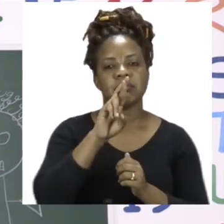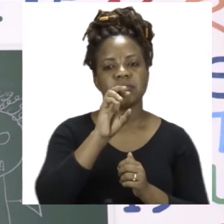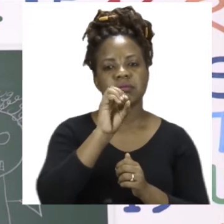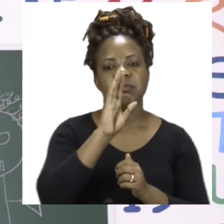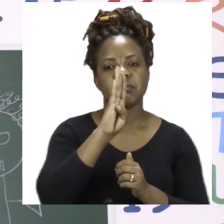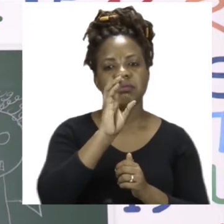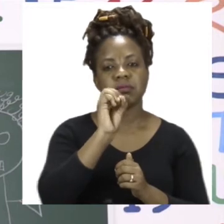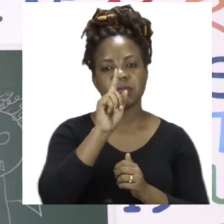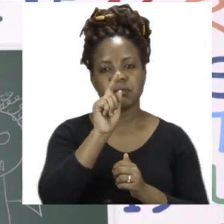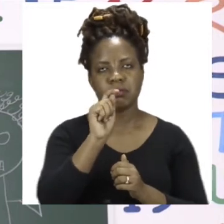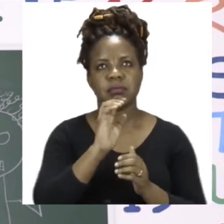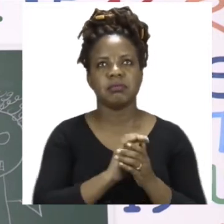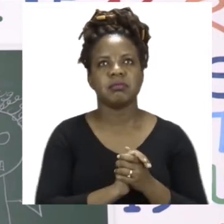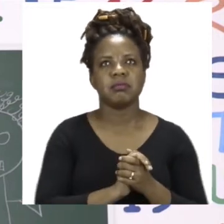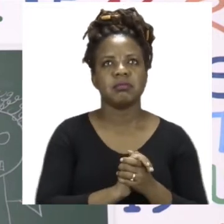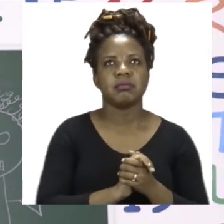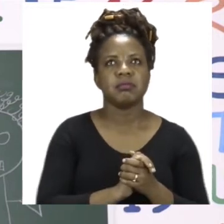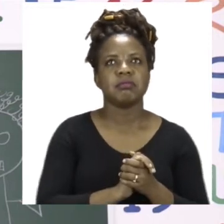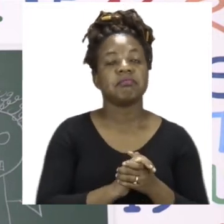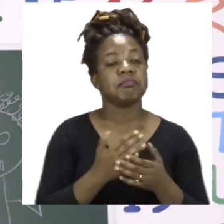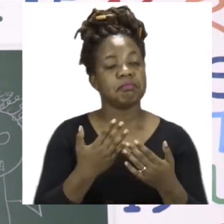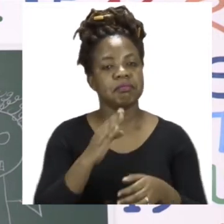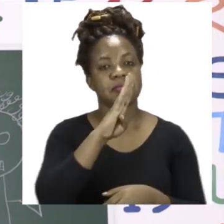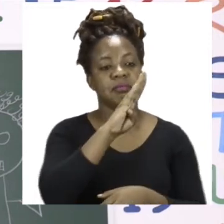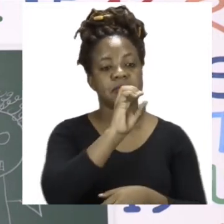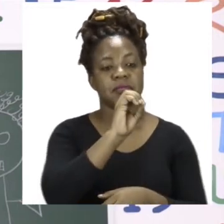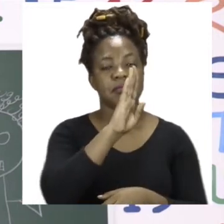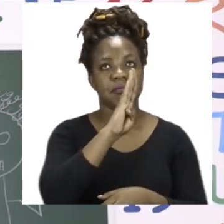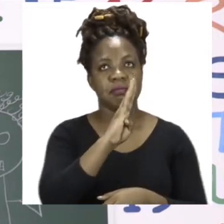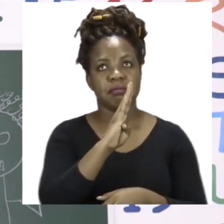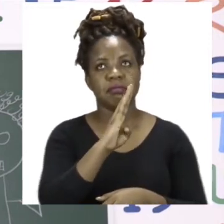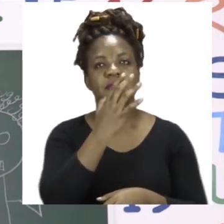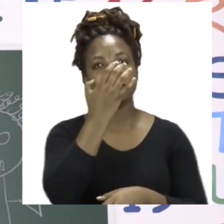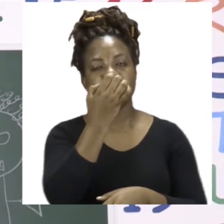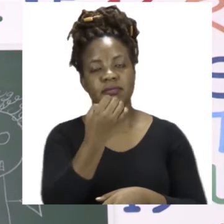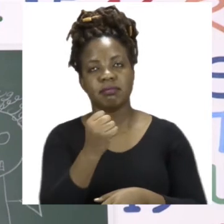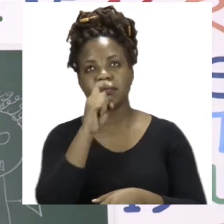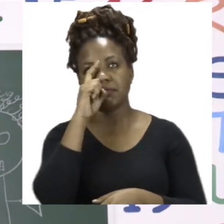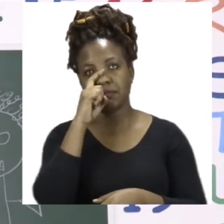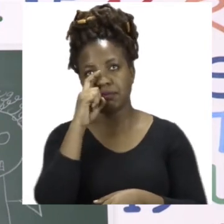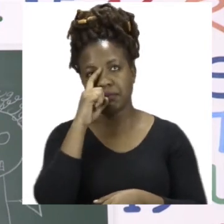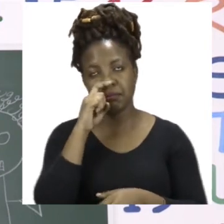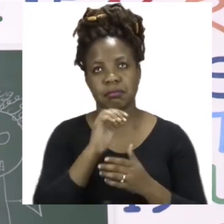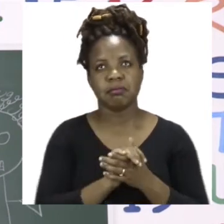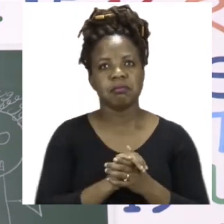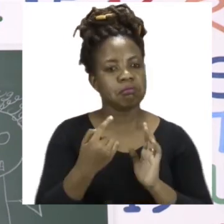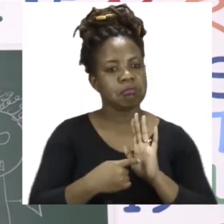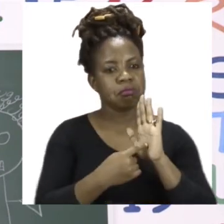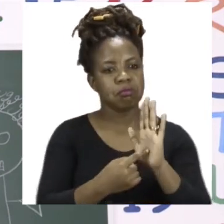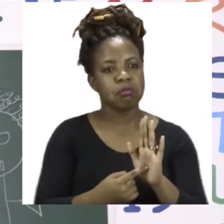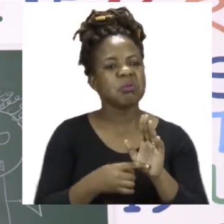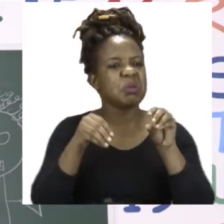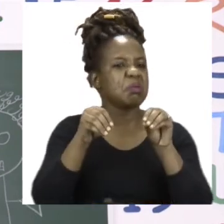And Bob has a sister. Because I wanted to show you the 2 different pictures you can make. Bob's